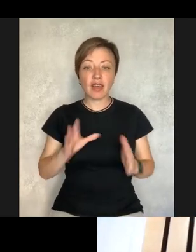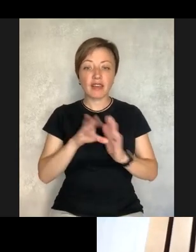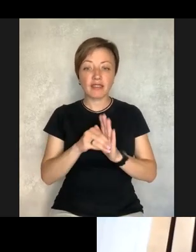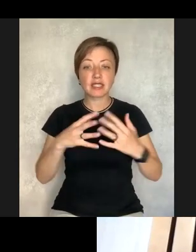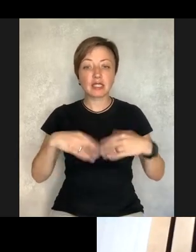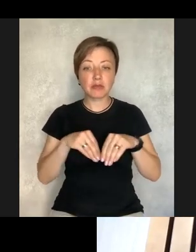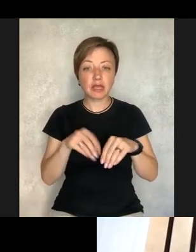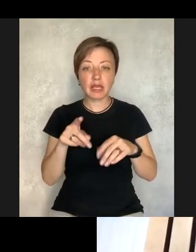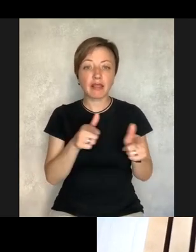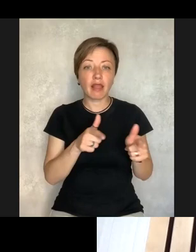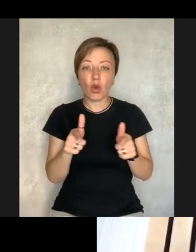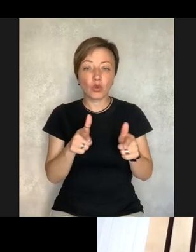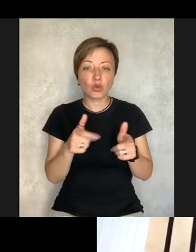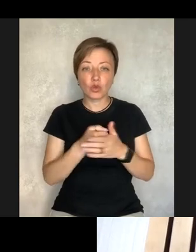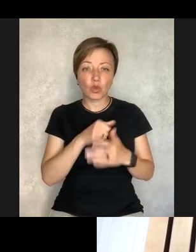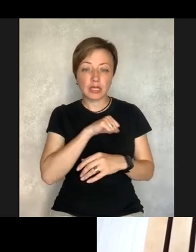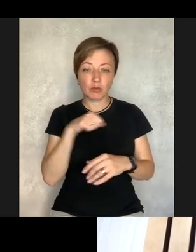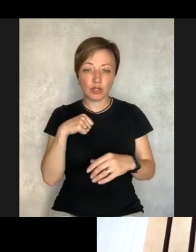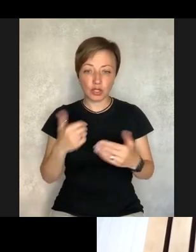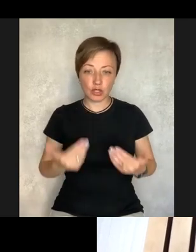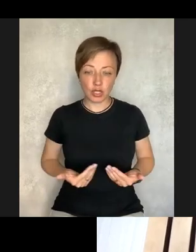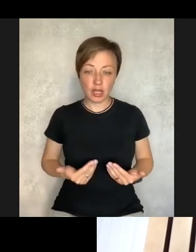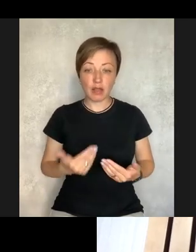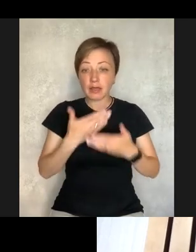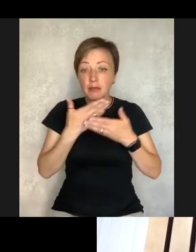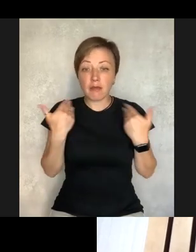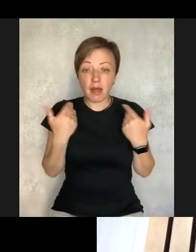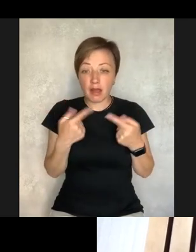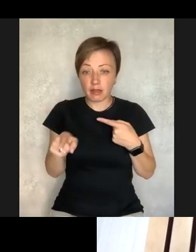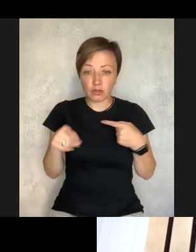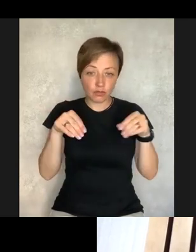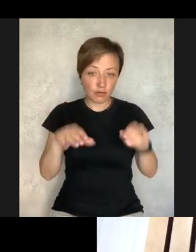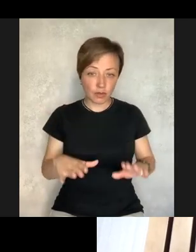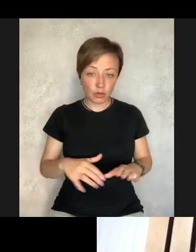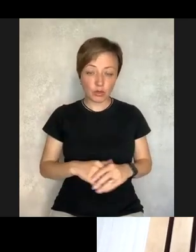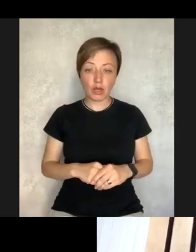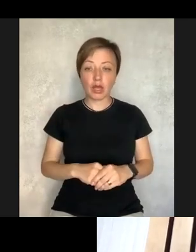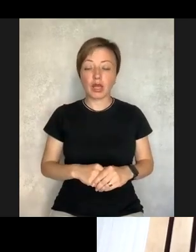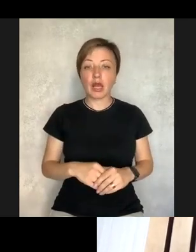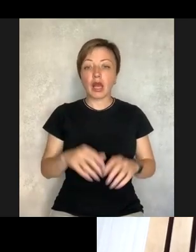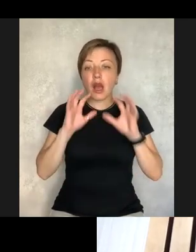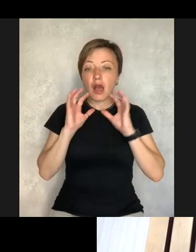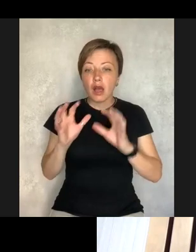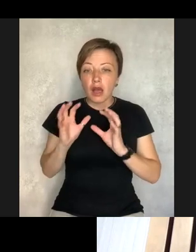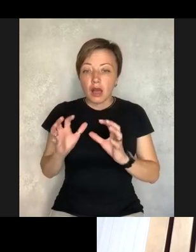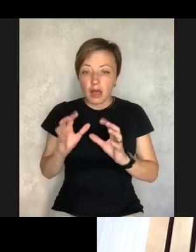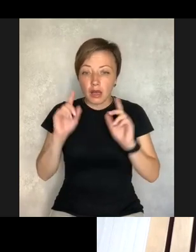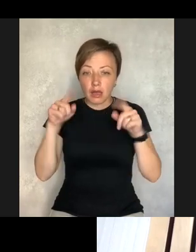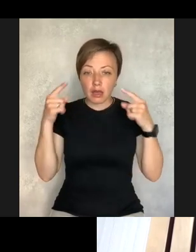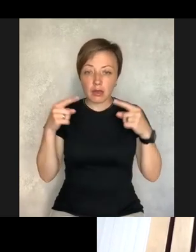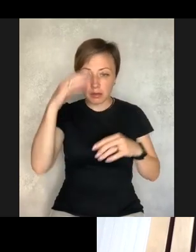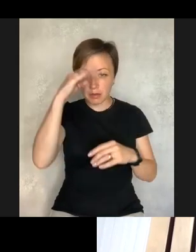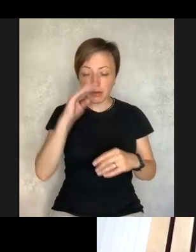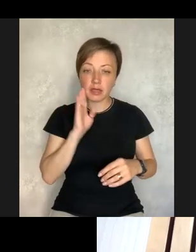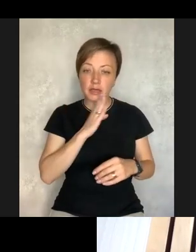Because if they live in the family, they are not prepared for the independent living, because nobody considers this alternative, there